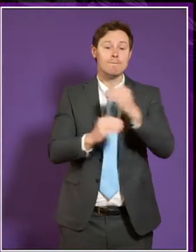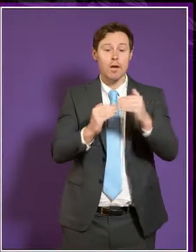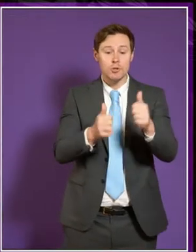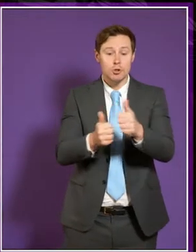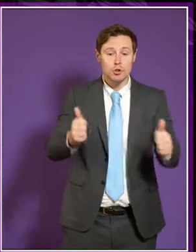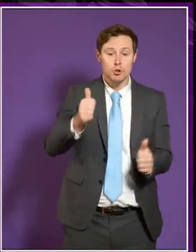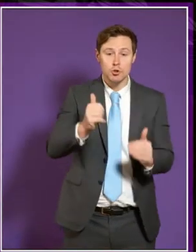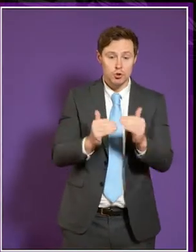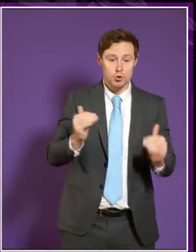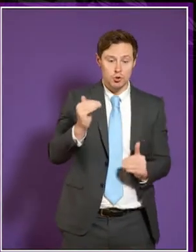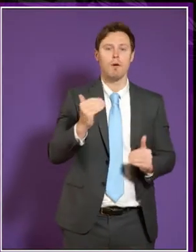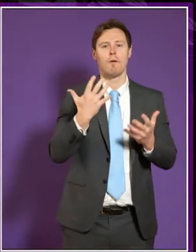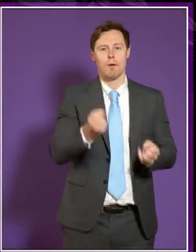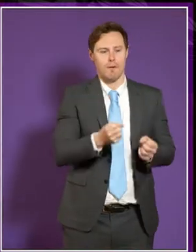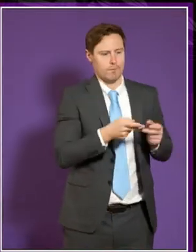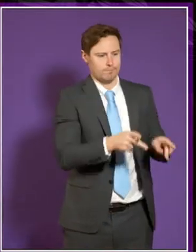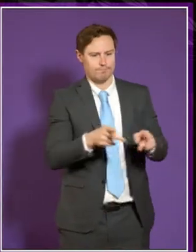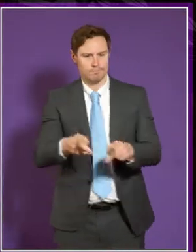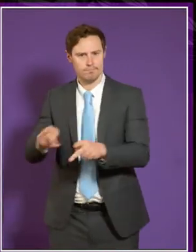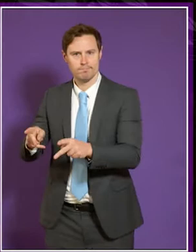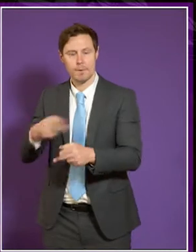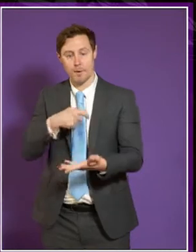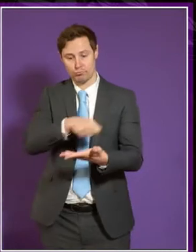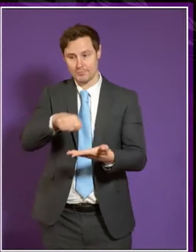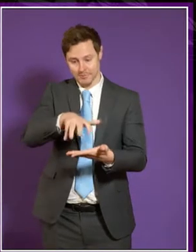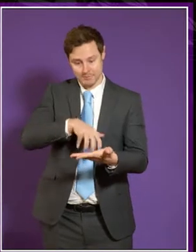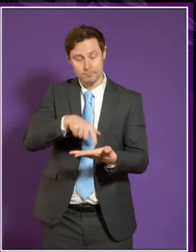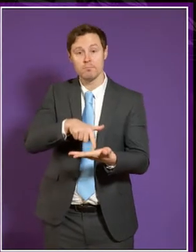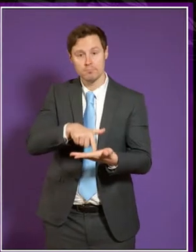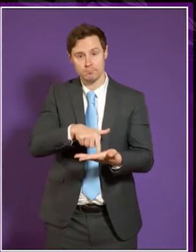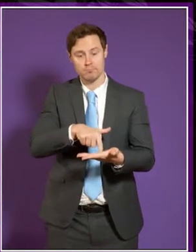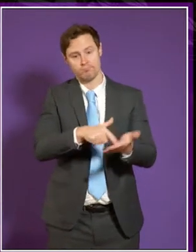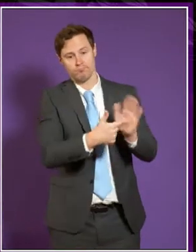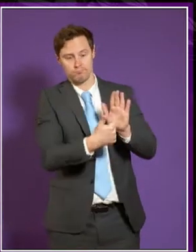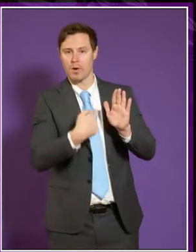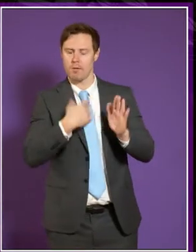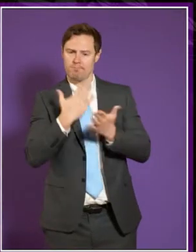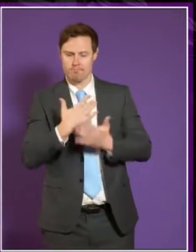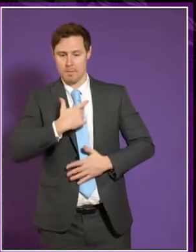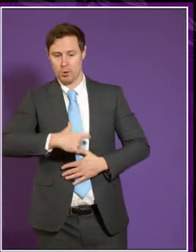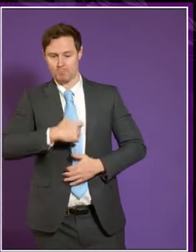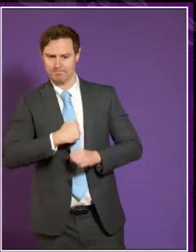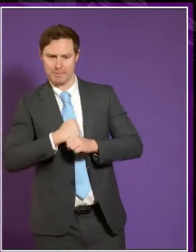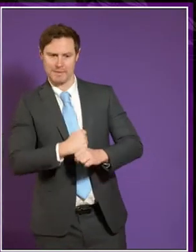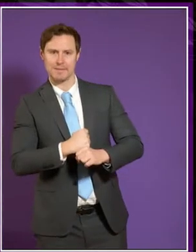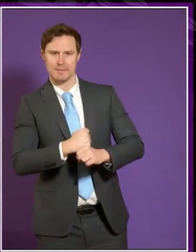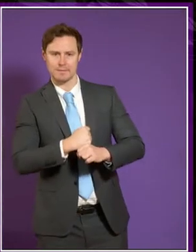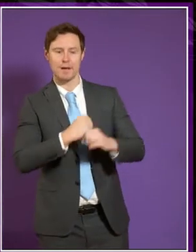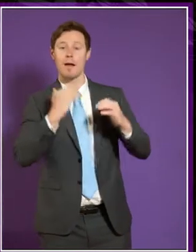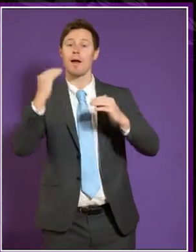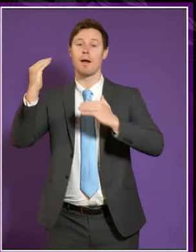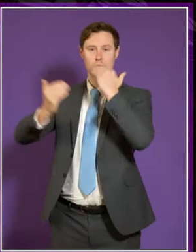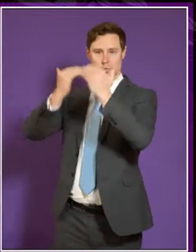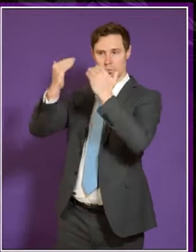And as I say in my written statement, I've always been very personally committed to the needs of adult